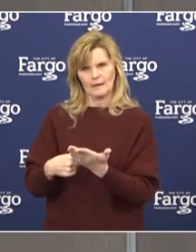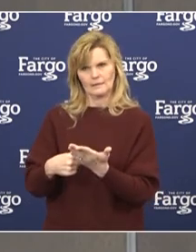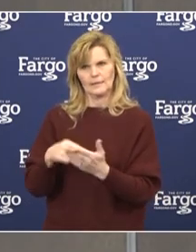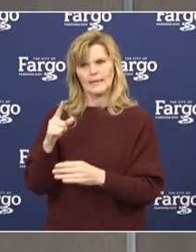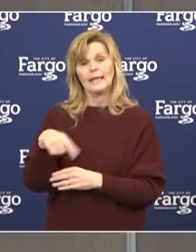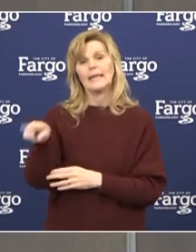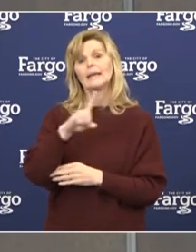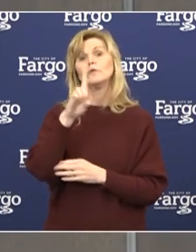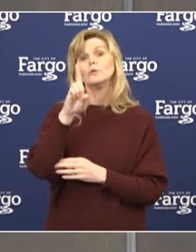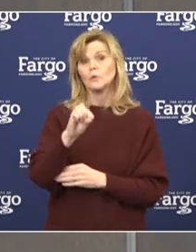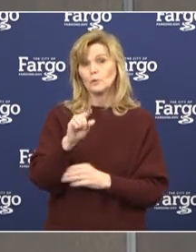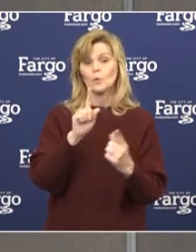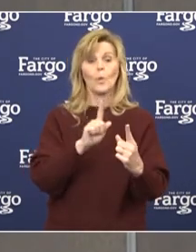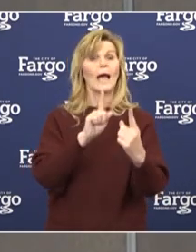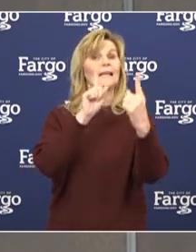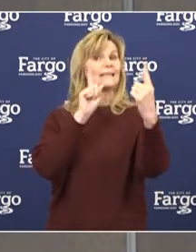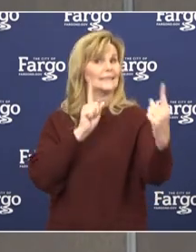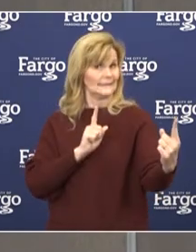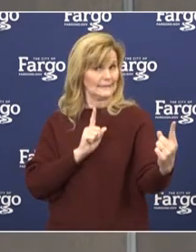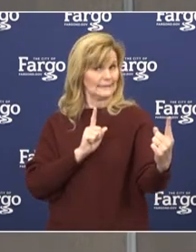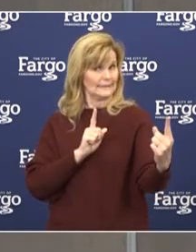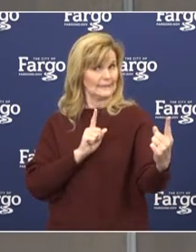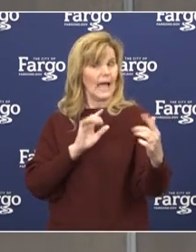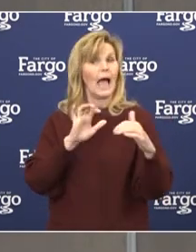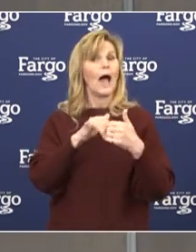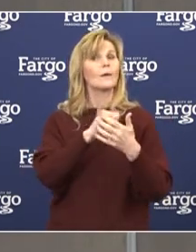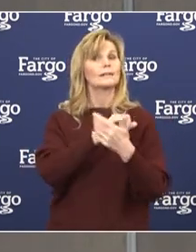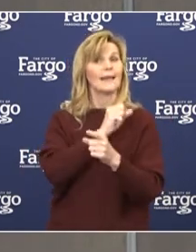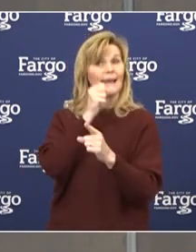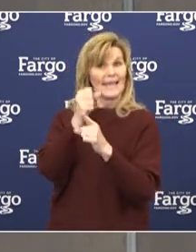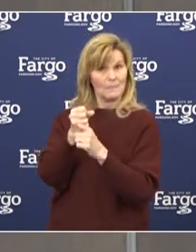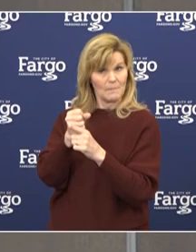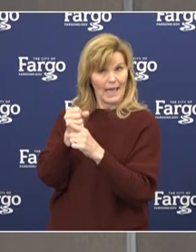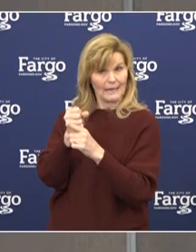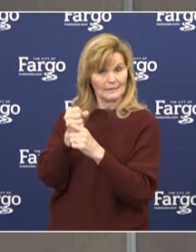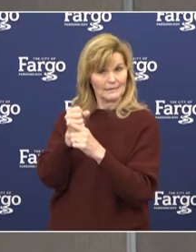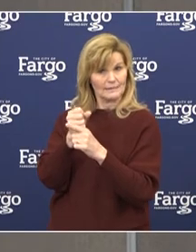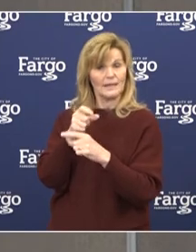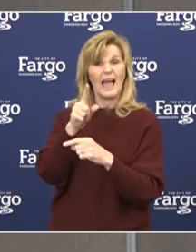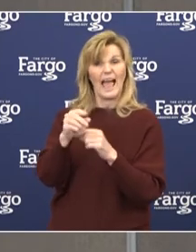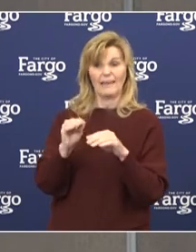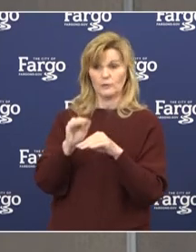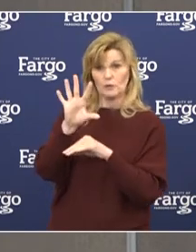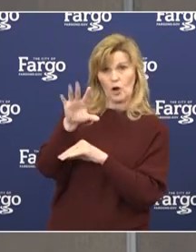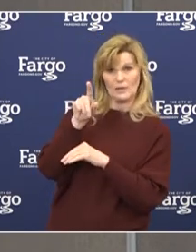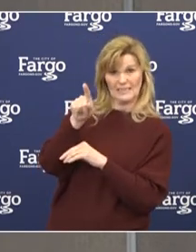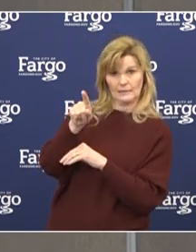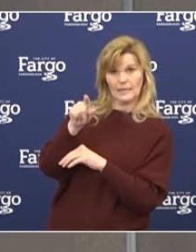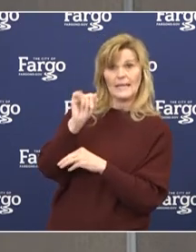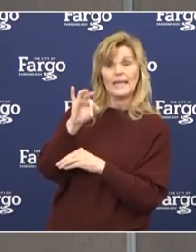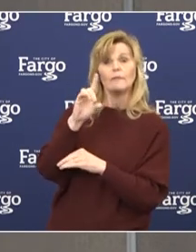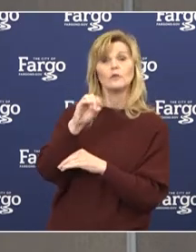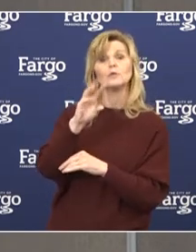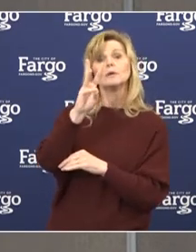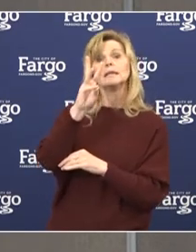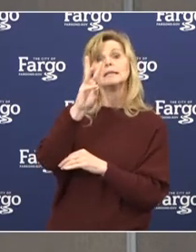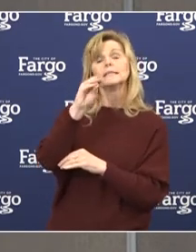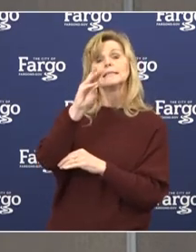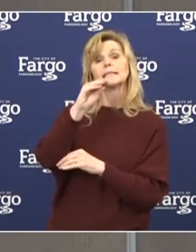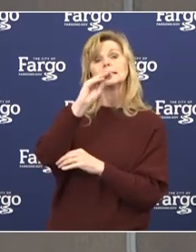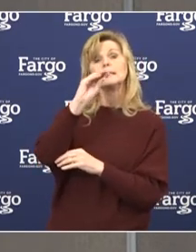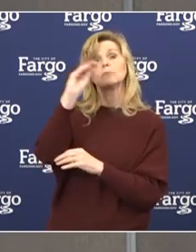you do distancing, what this can mean to that. And I have a chart up there that shows if you do 60% of your